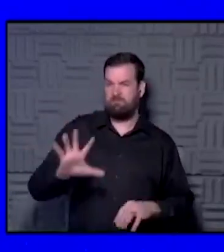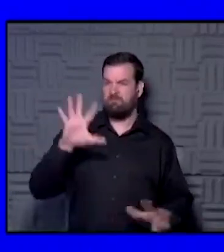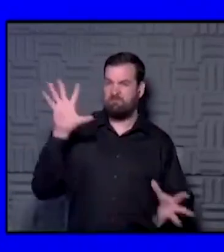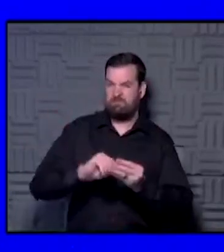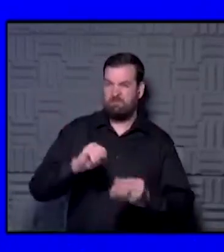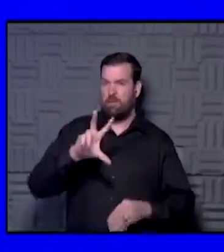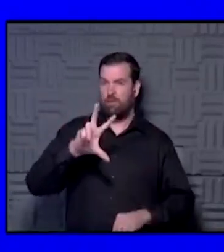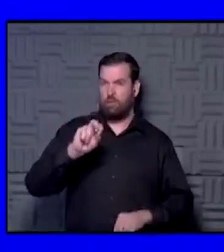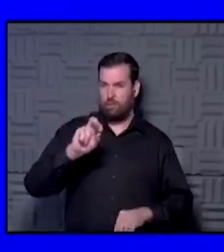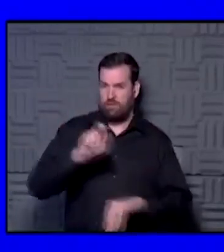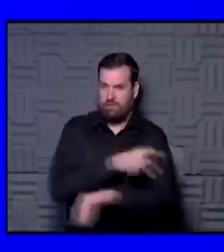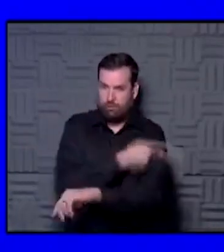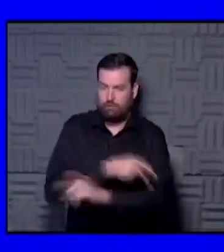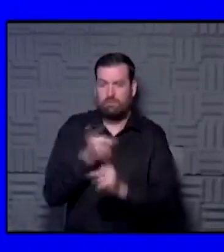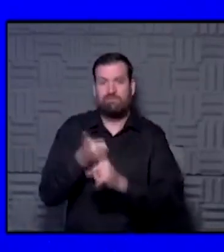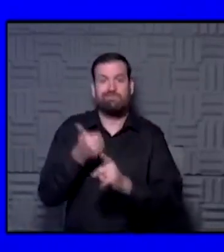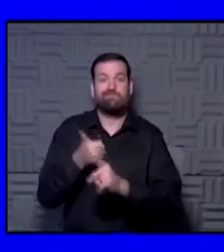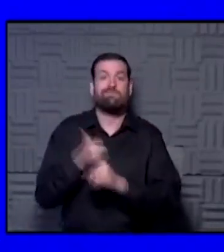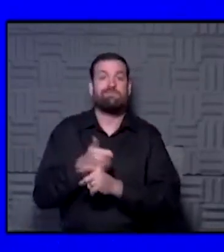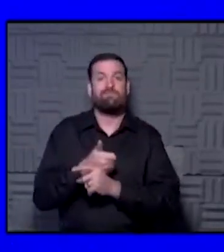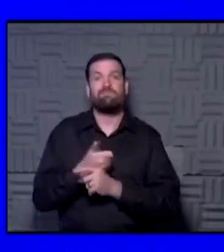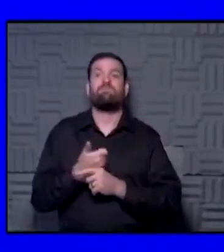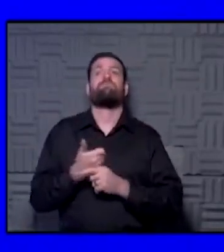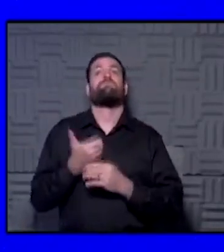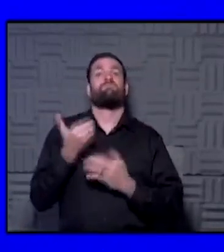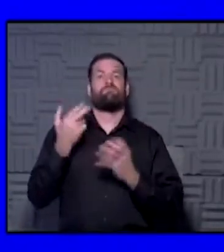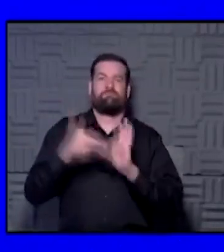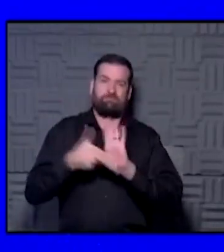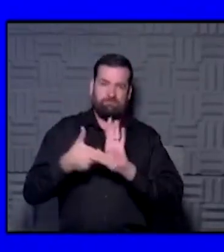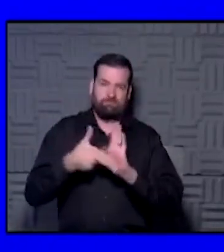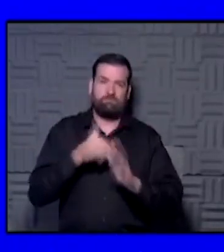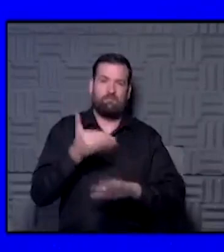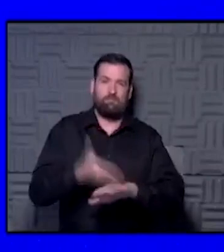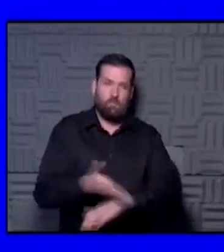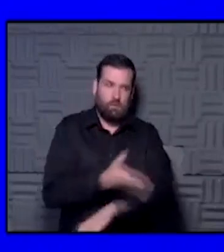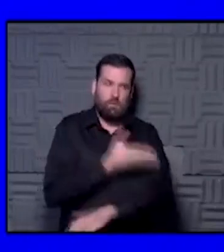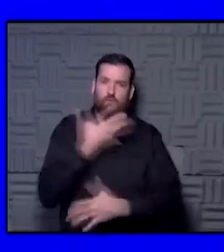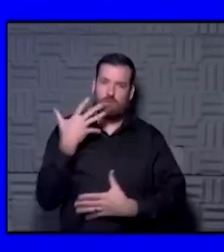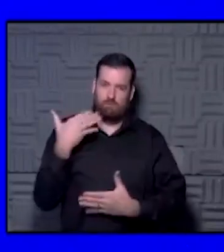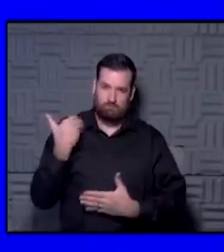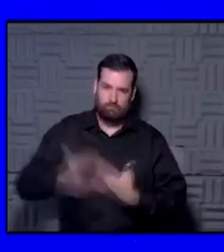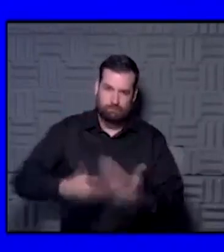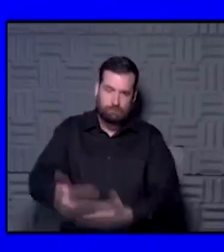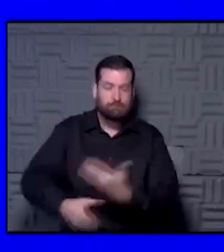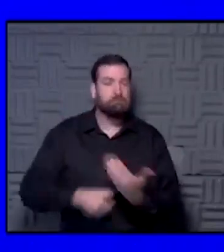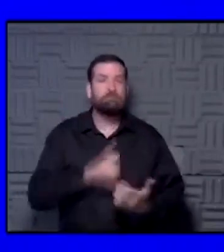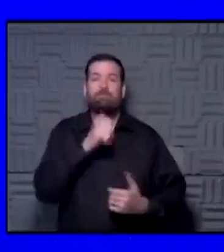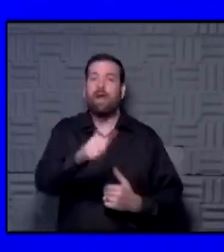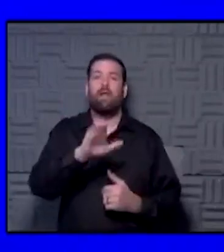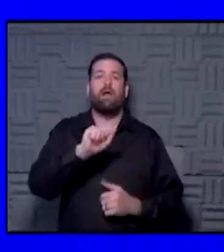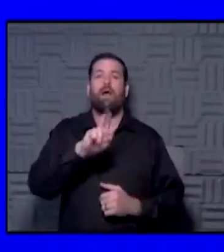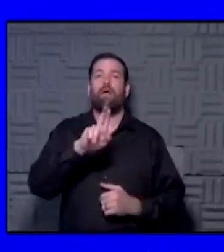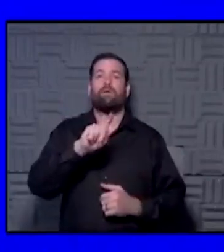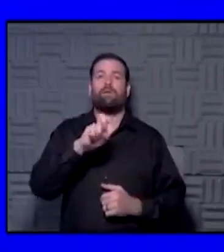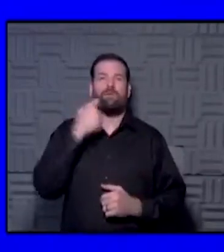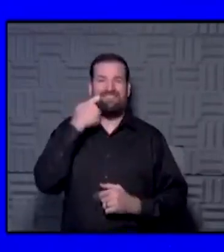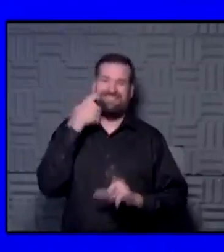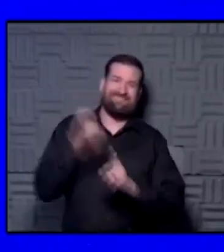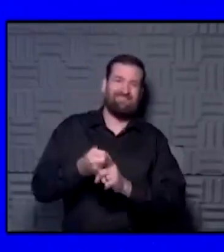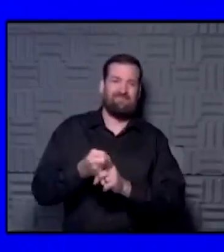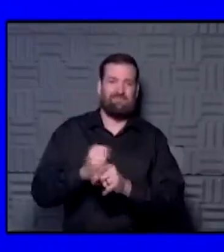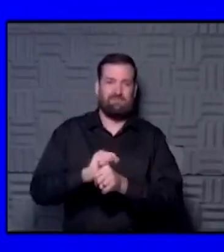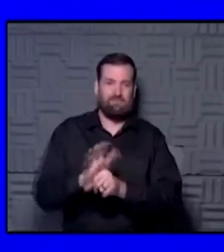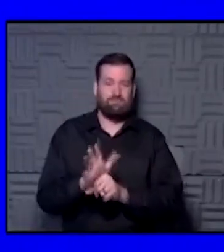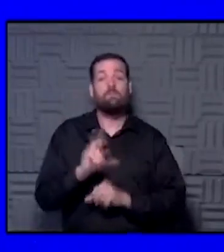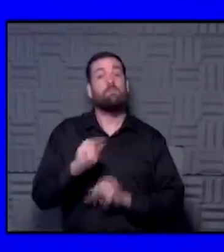patients in the hospital who otherwise meet recovering status. So they are not considered acute infection. But even if